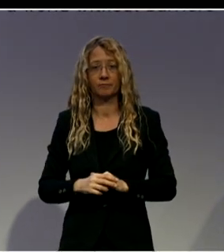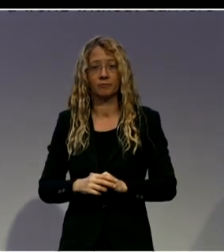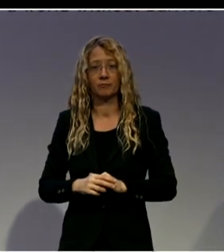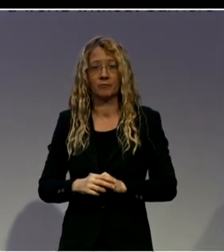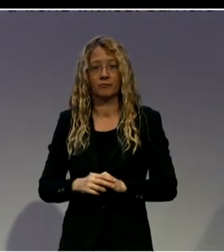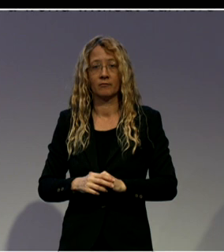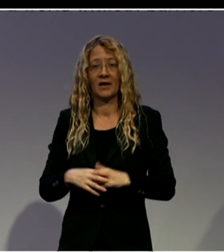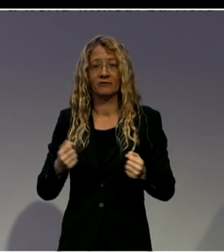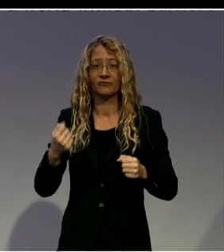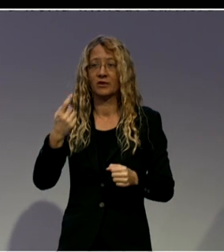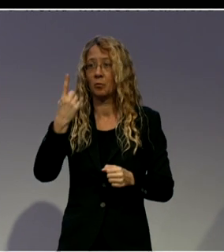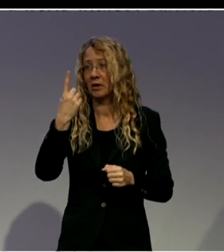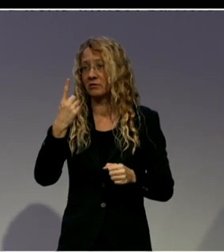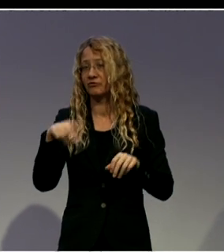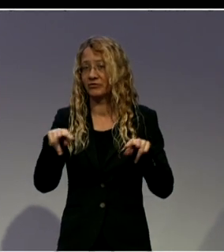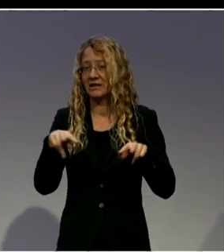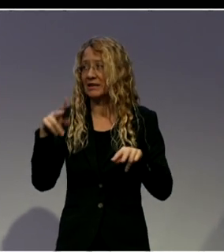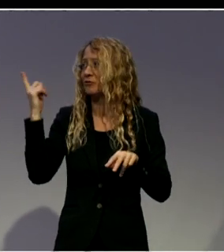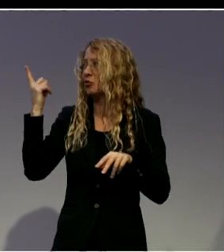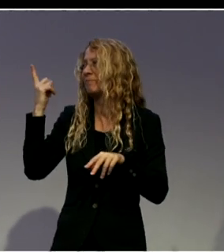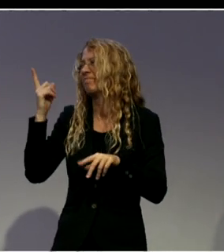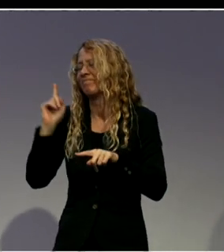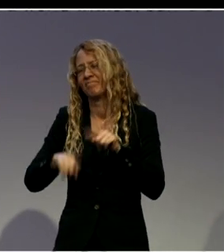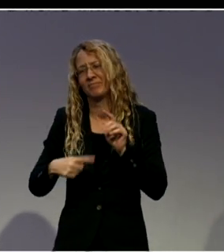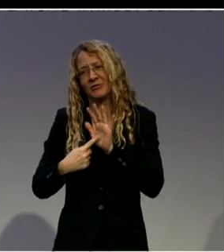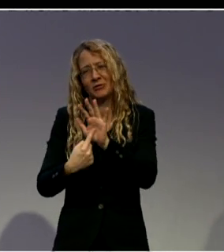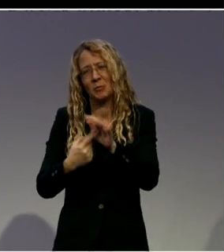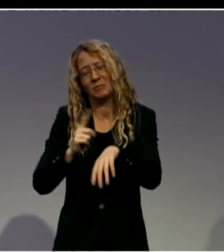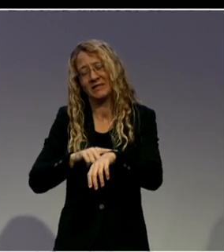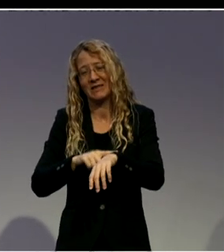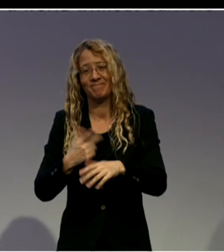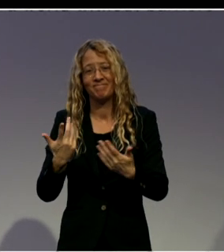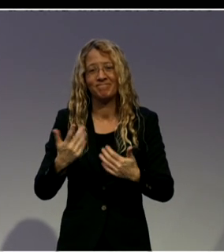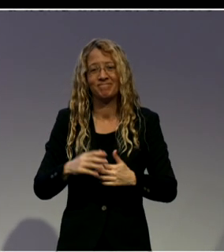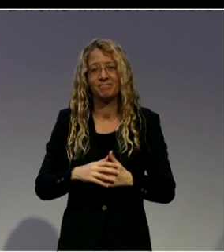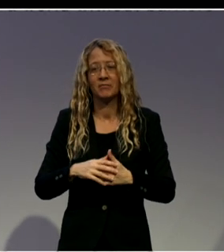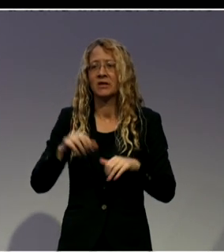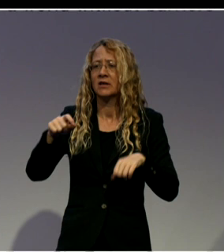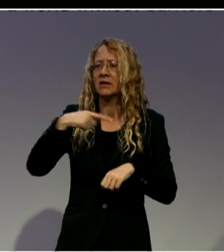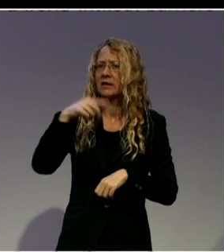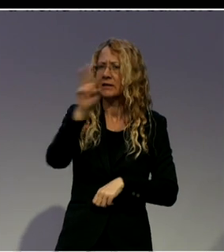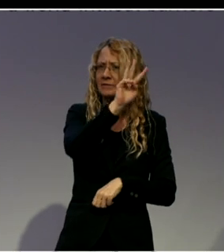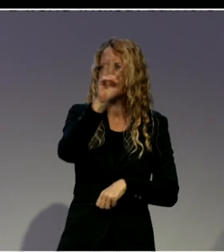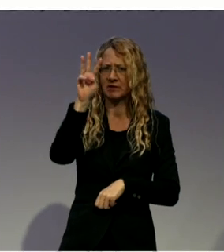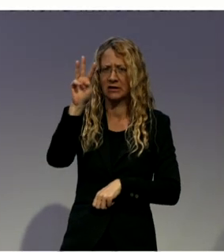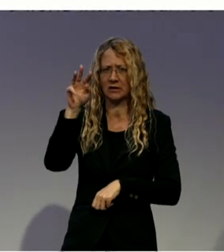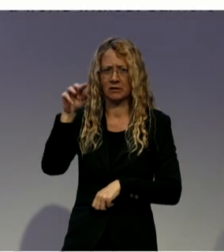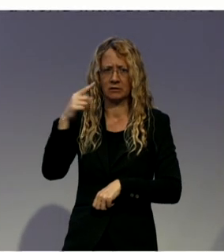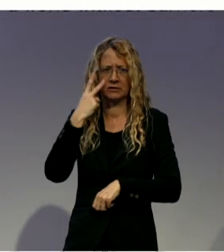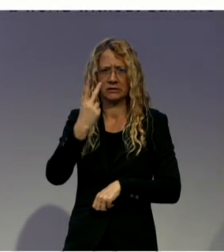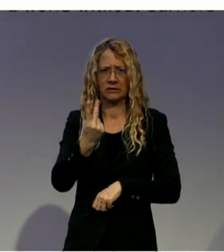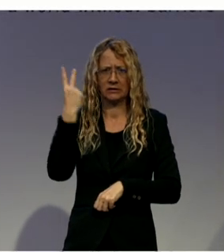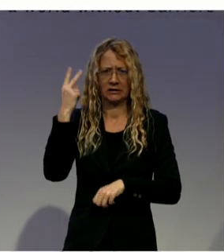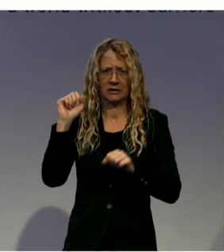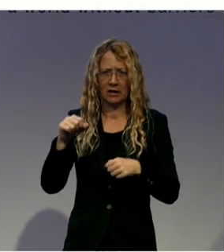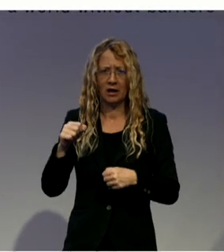You can see it in our website. And of course we are open to work with everyone in